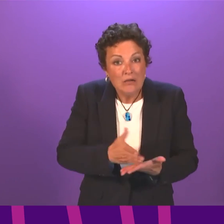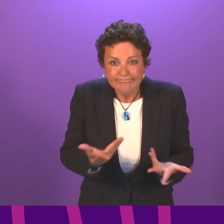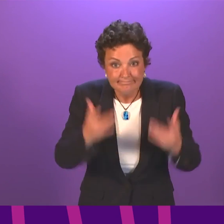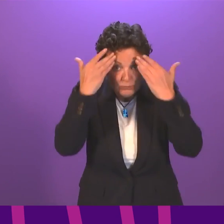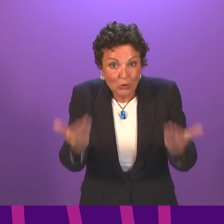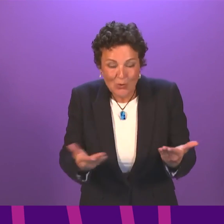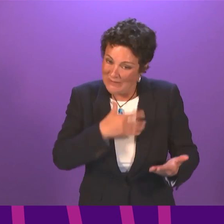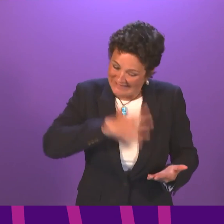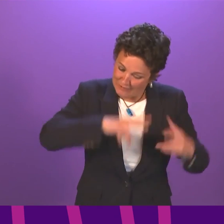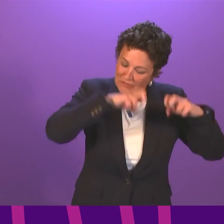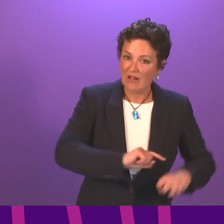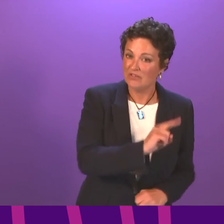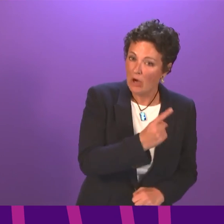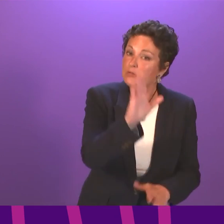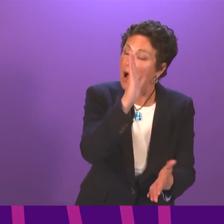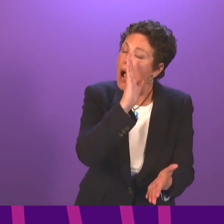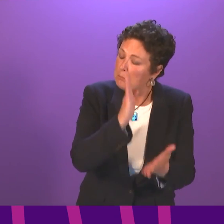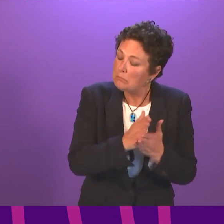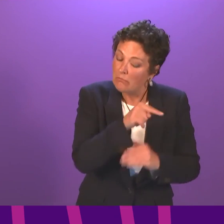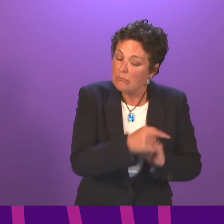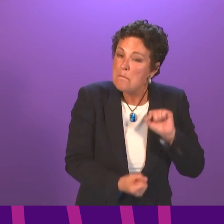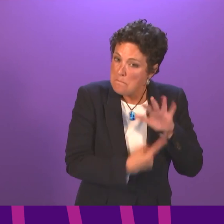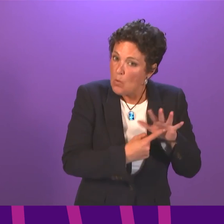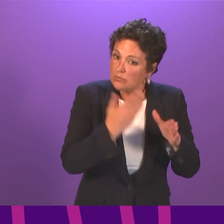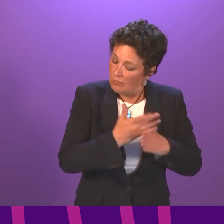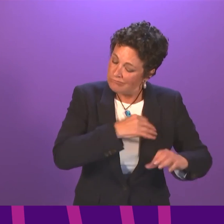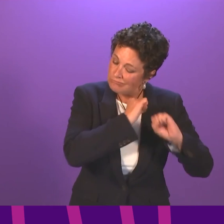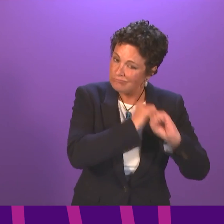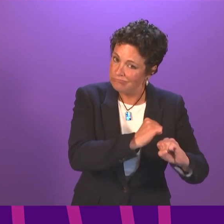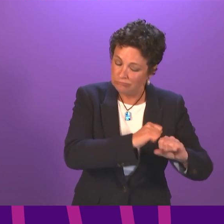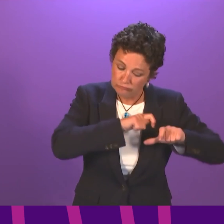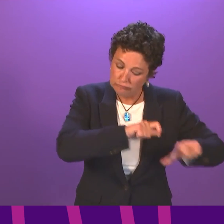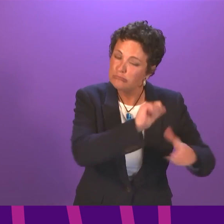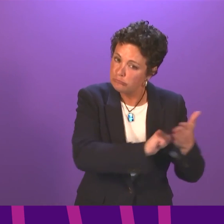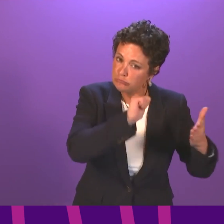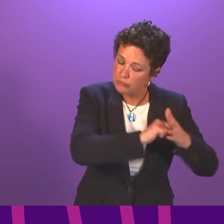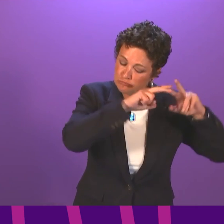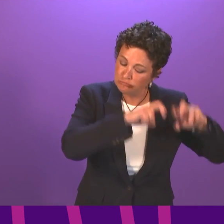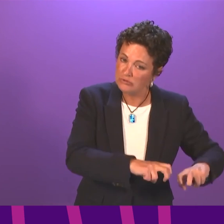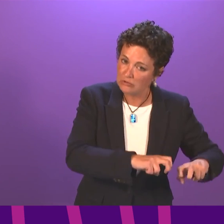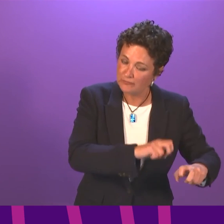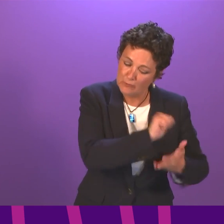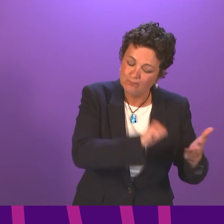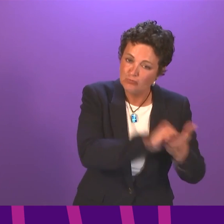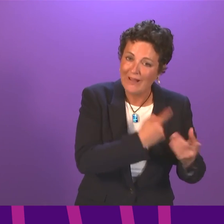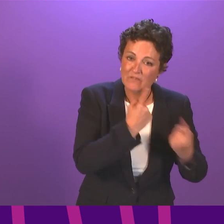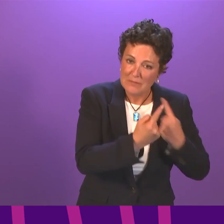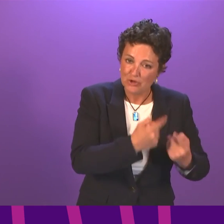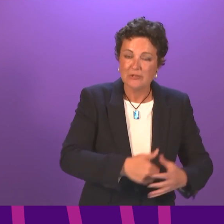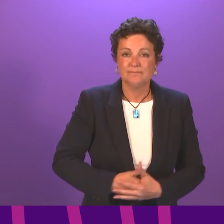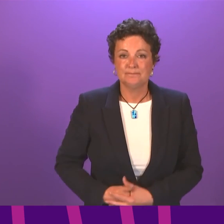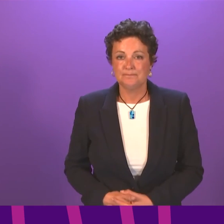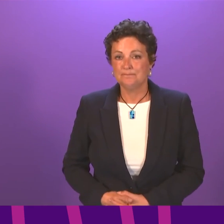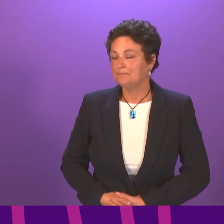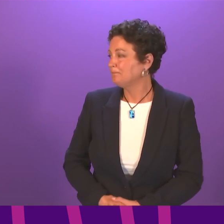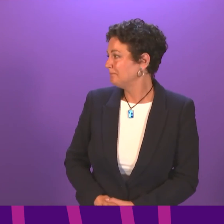to that stage. But this is important work, and it is work we are committed to doing, and doing properly. Bob Dorris, to be followed by Tess White.